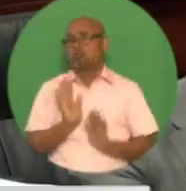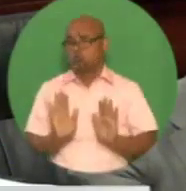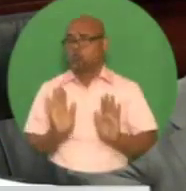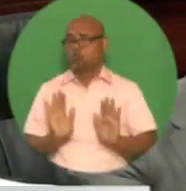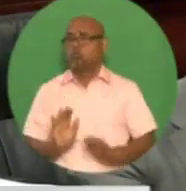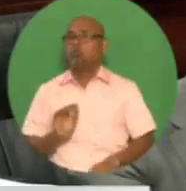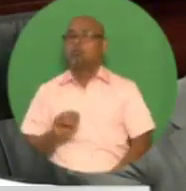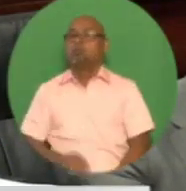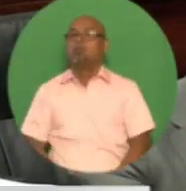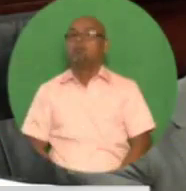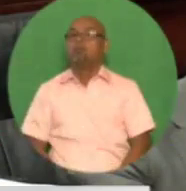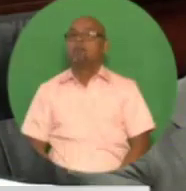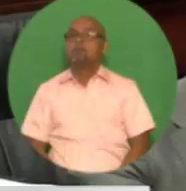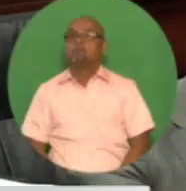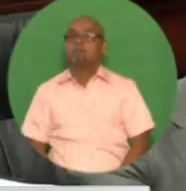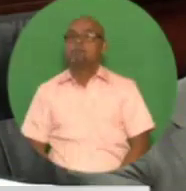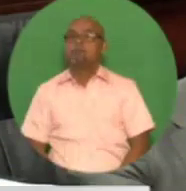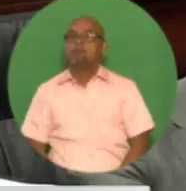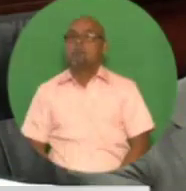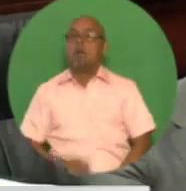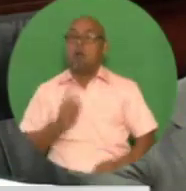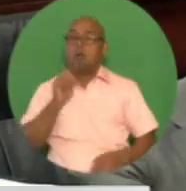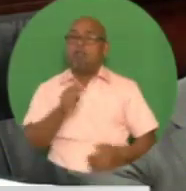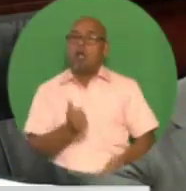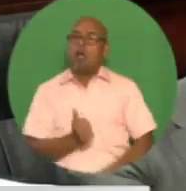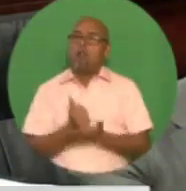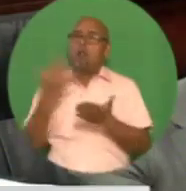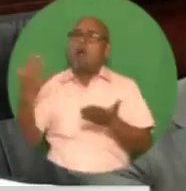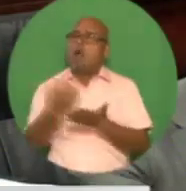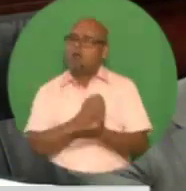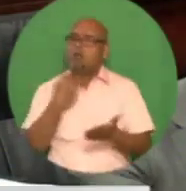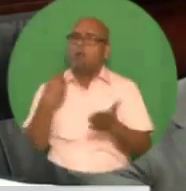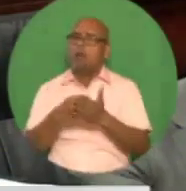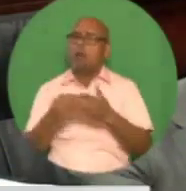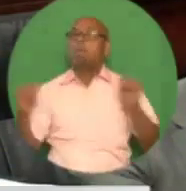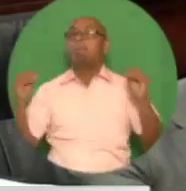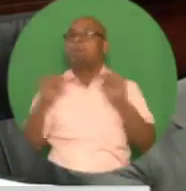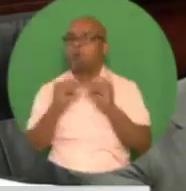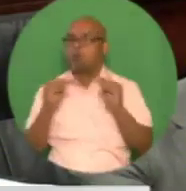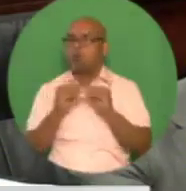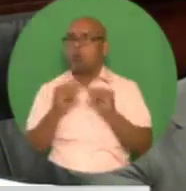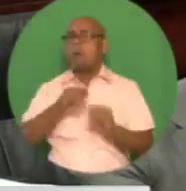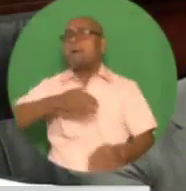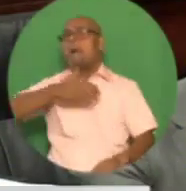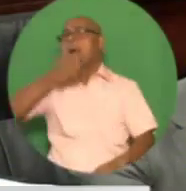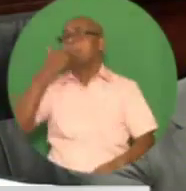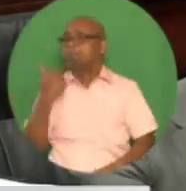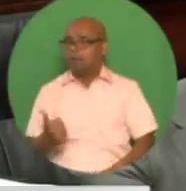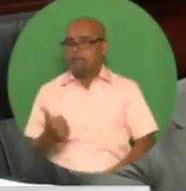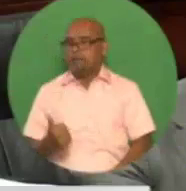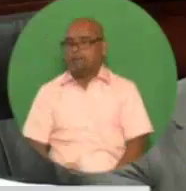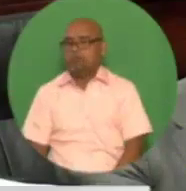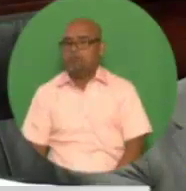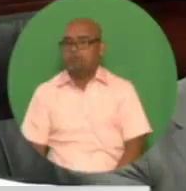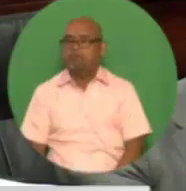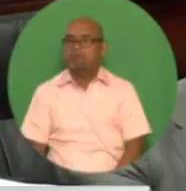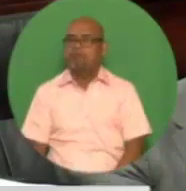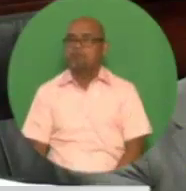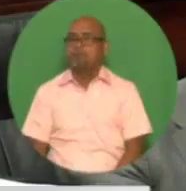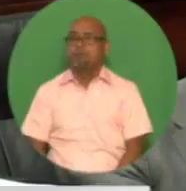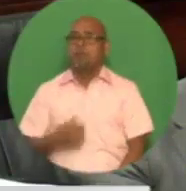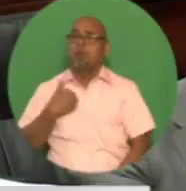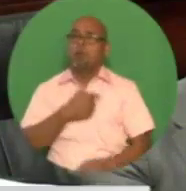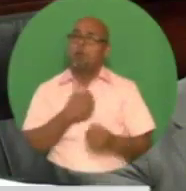underpin our efforts to stem the revenue collection leakages now inherent at the levels of the inland revenue and custom and excise divisions.